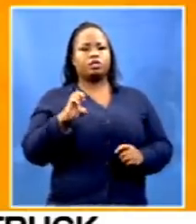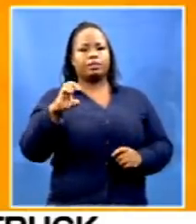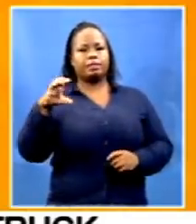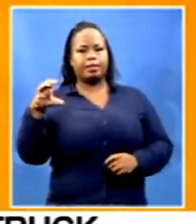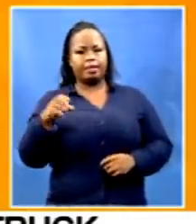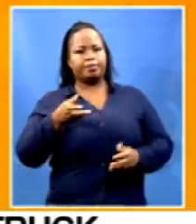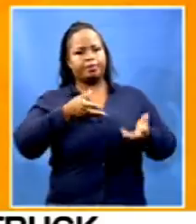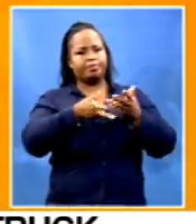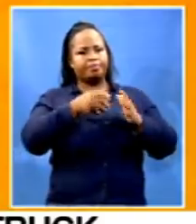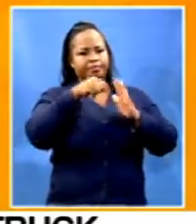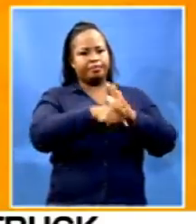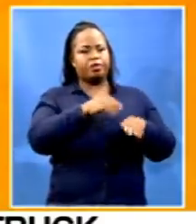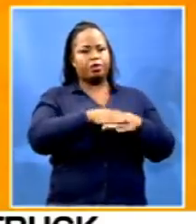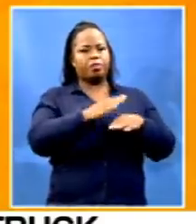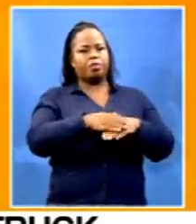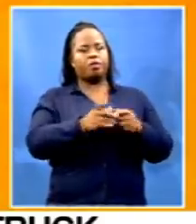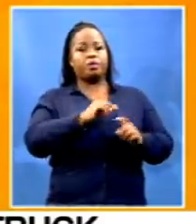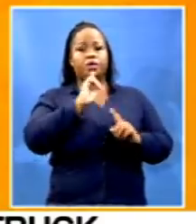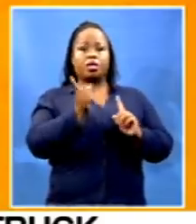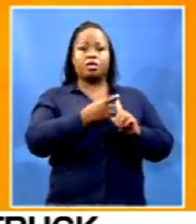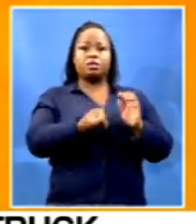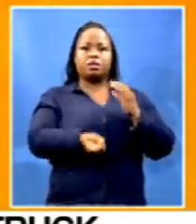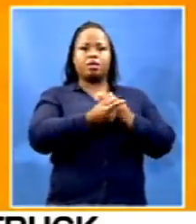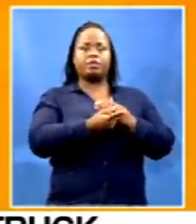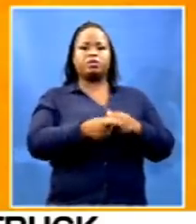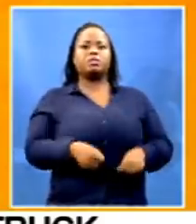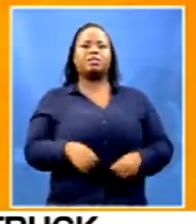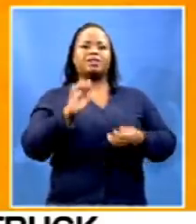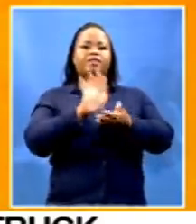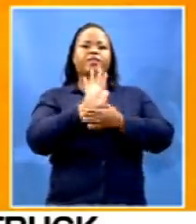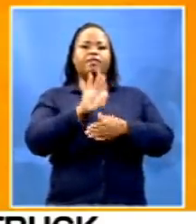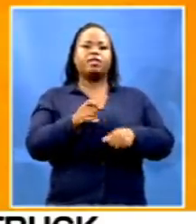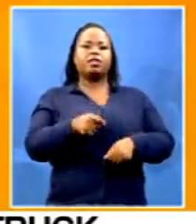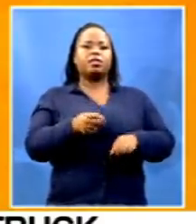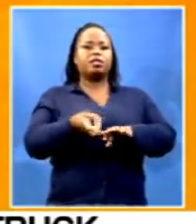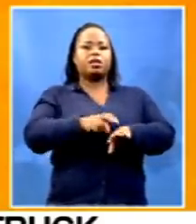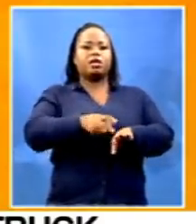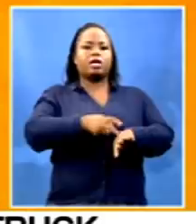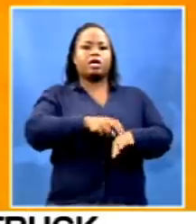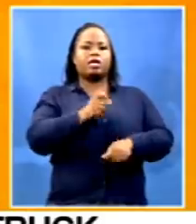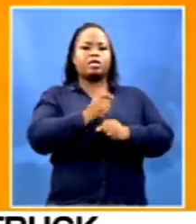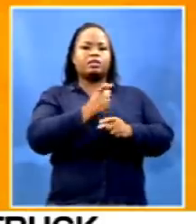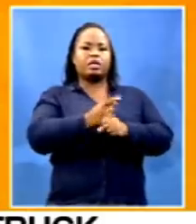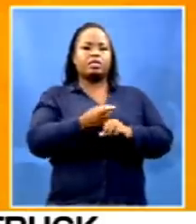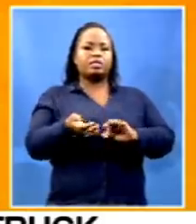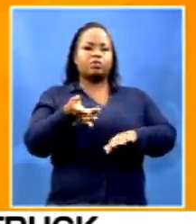Cape talking to us about that accident that claimed the lives of 15 taxi passengers during this lockdown.